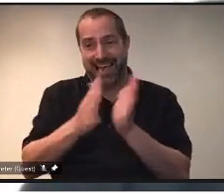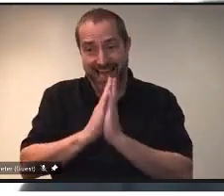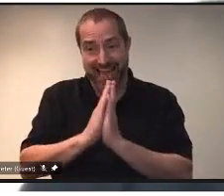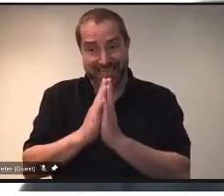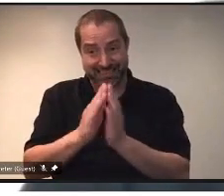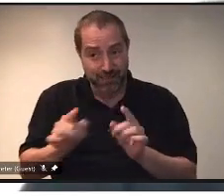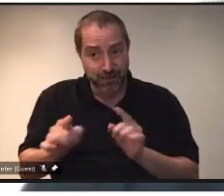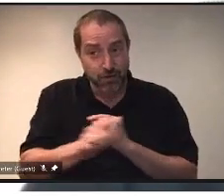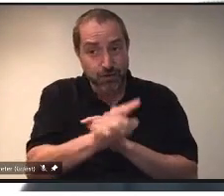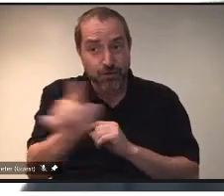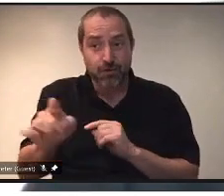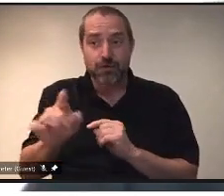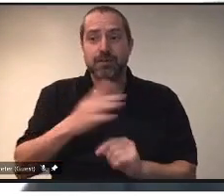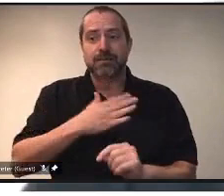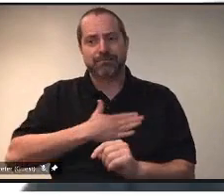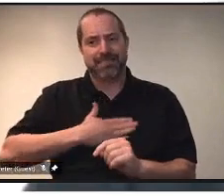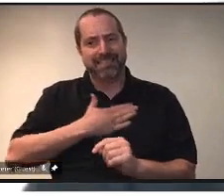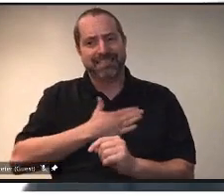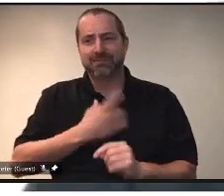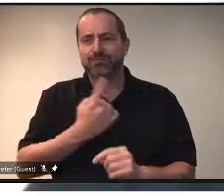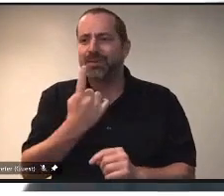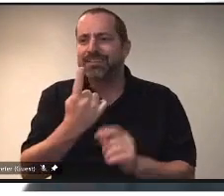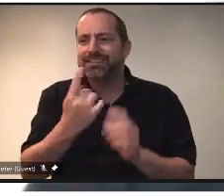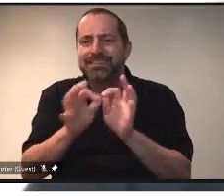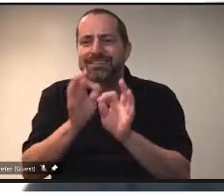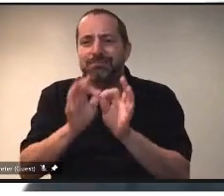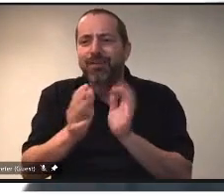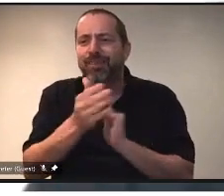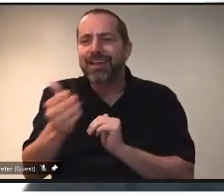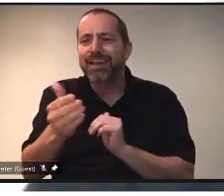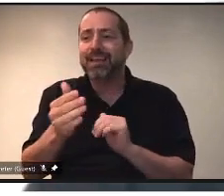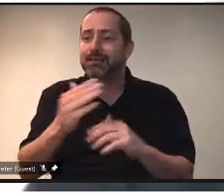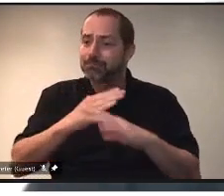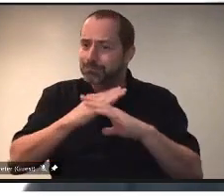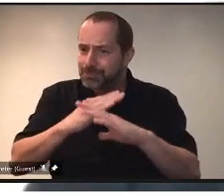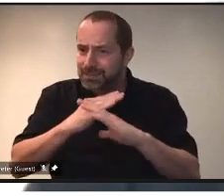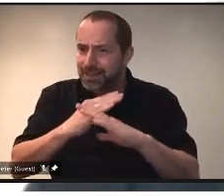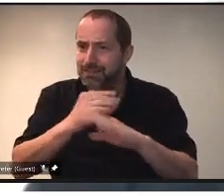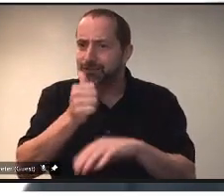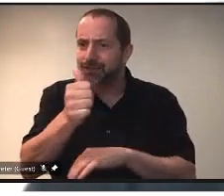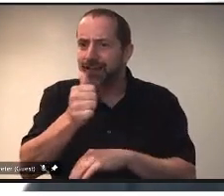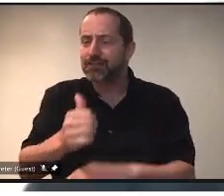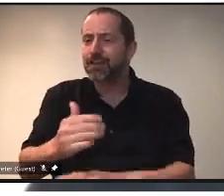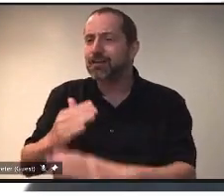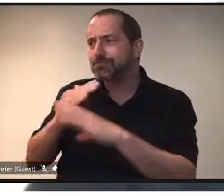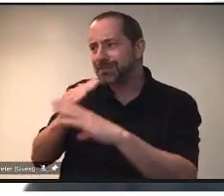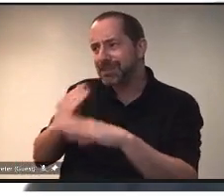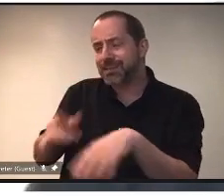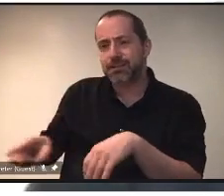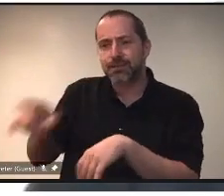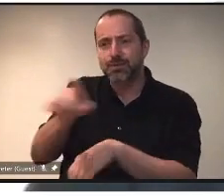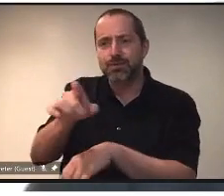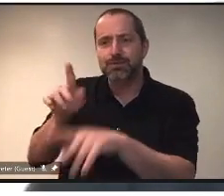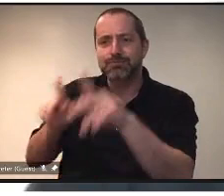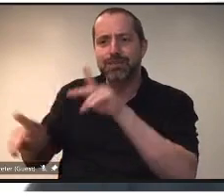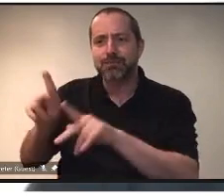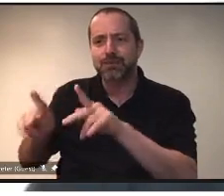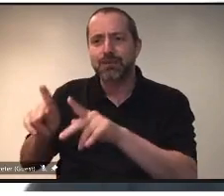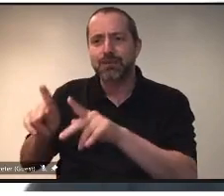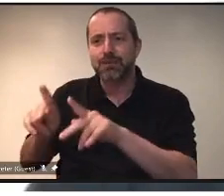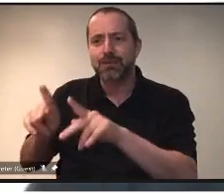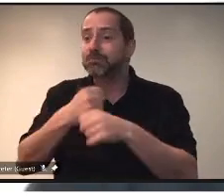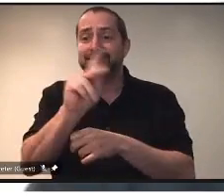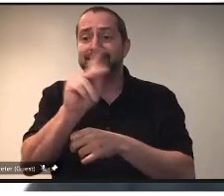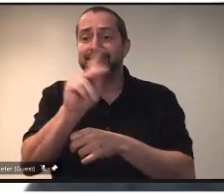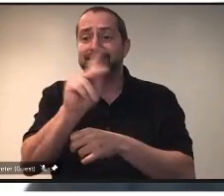do this one simple thing to protect yourself, protect the people around you and make Saskatchewan safer